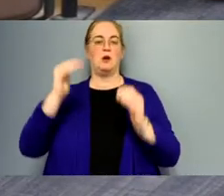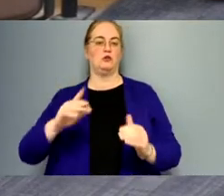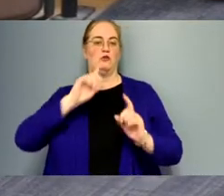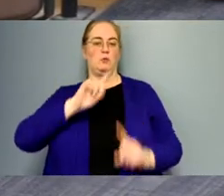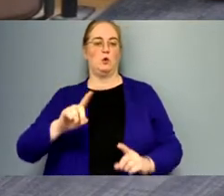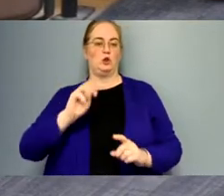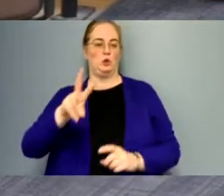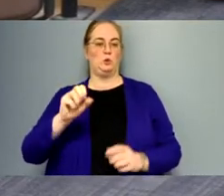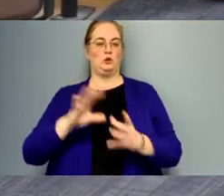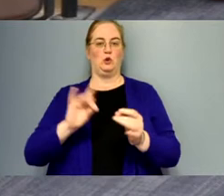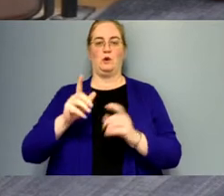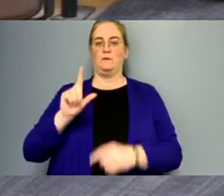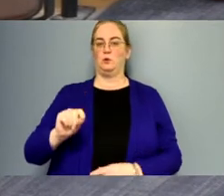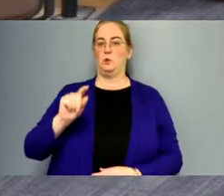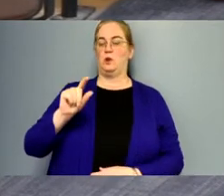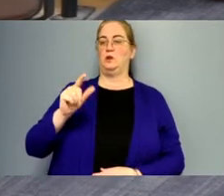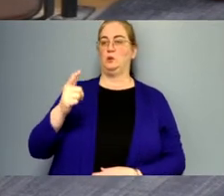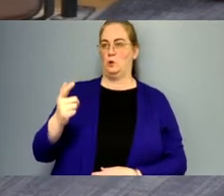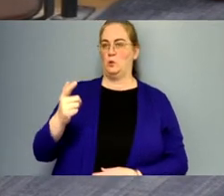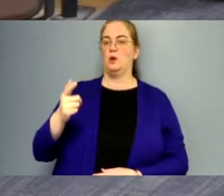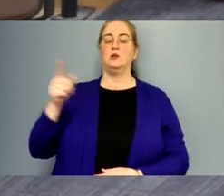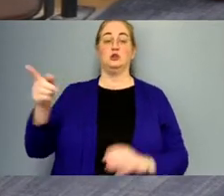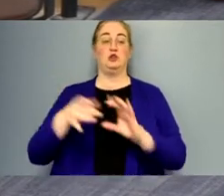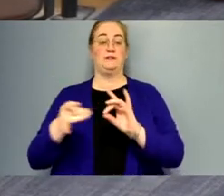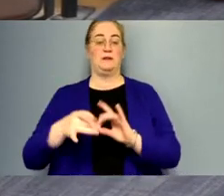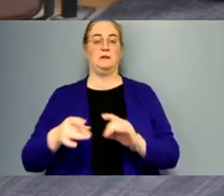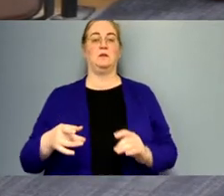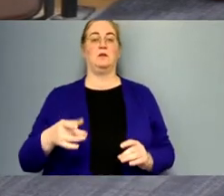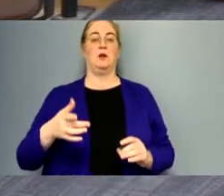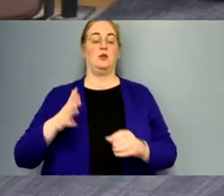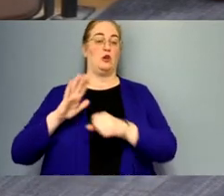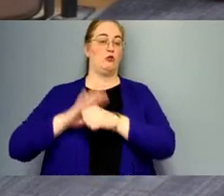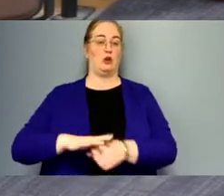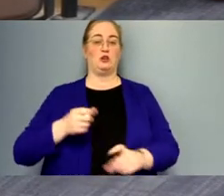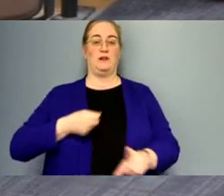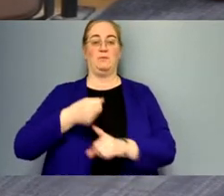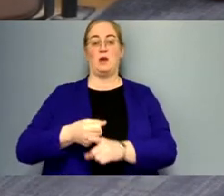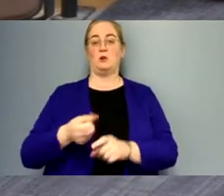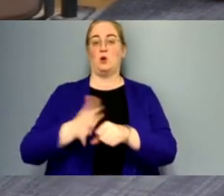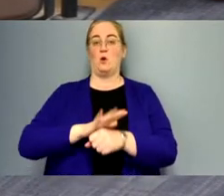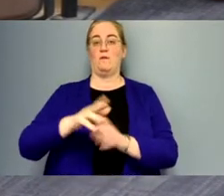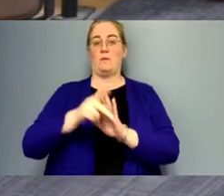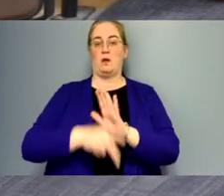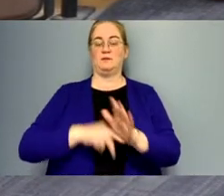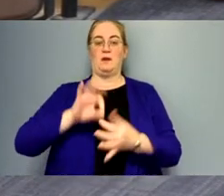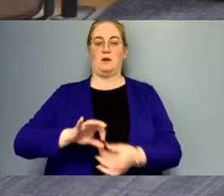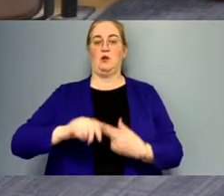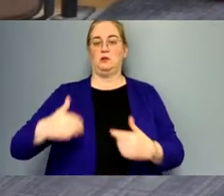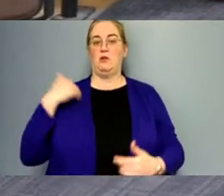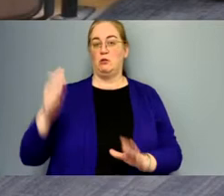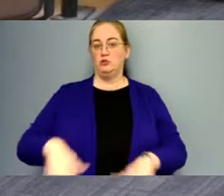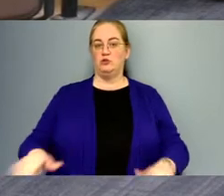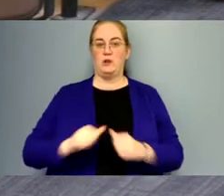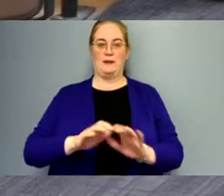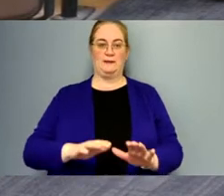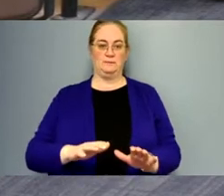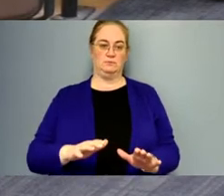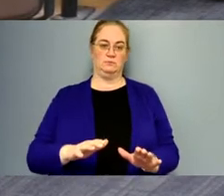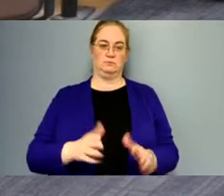news story of 2020 2021 she stated the crushing impact of our COVID policies have had on young children and kids